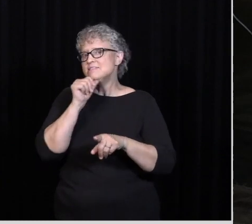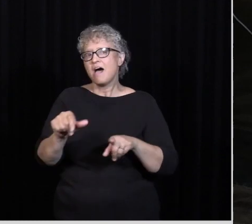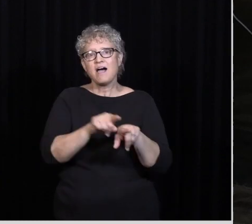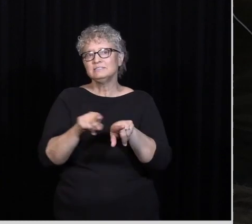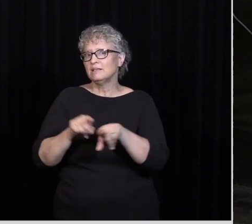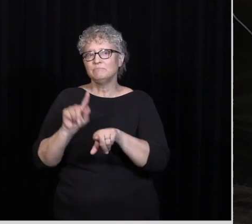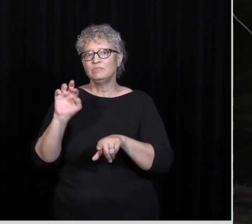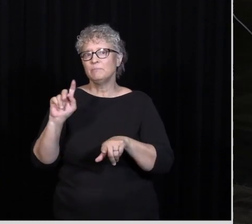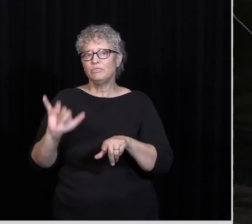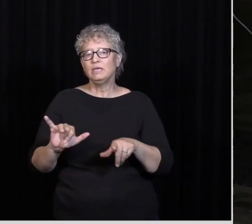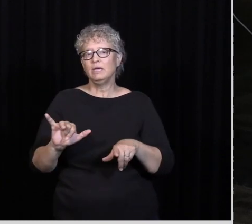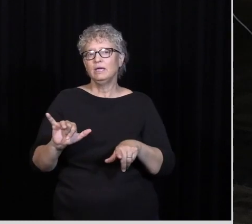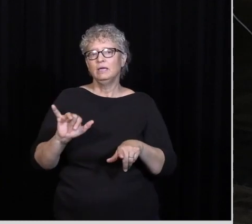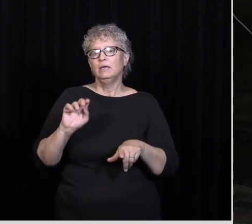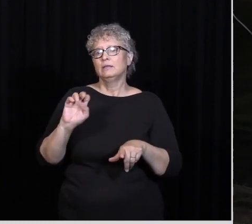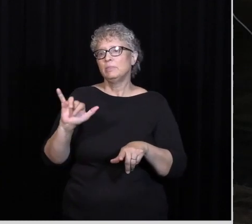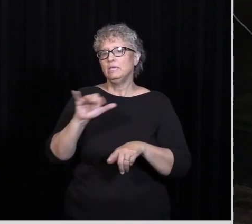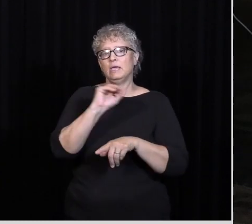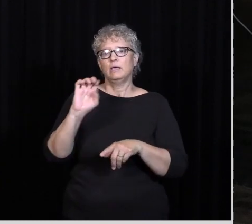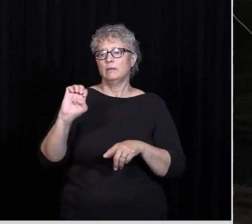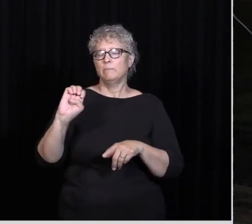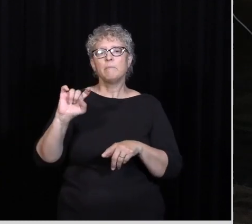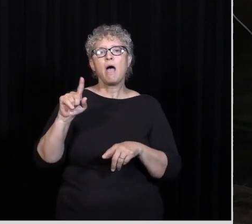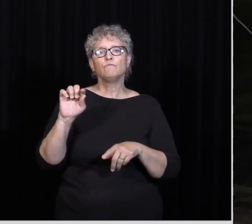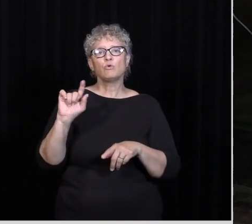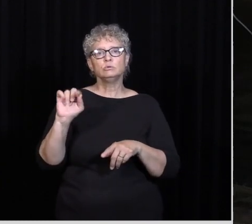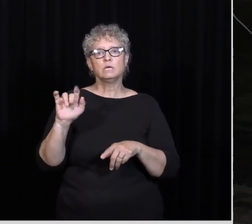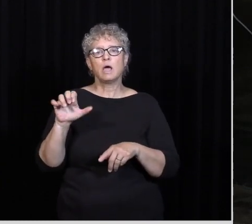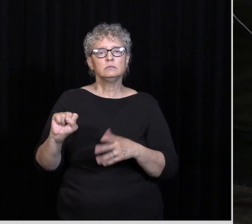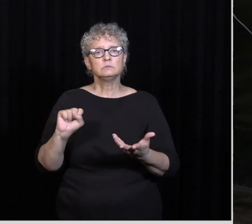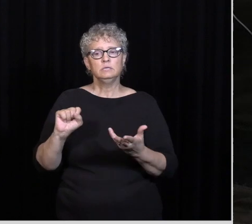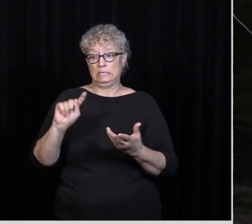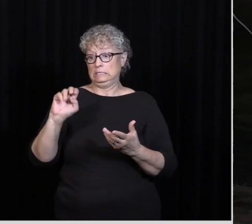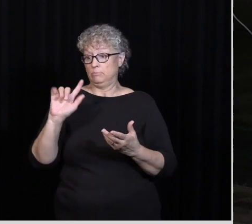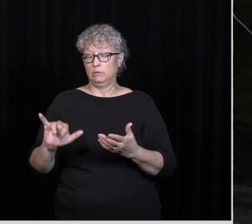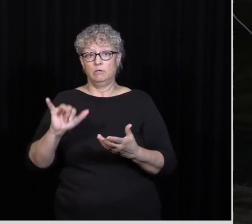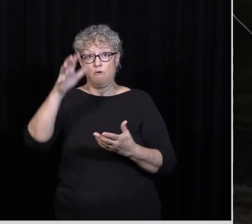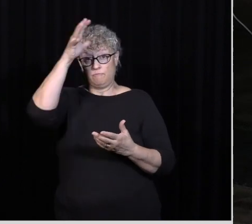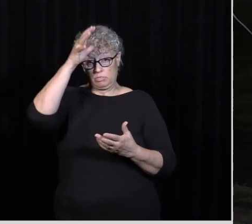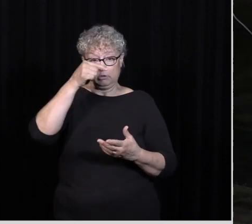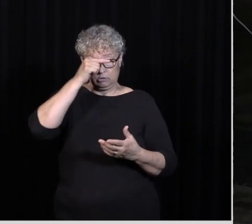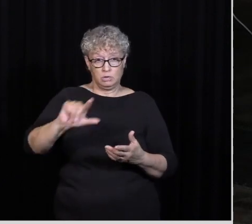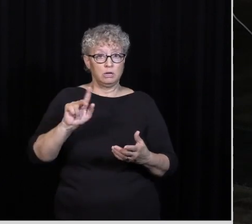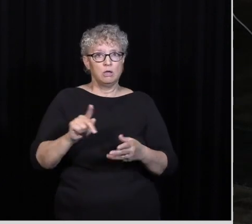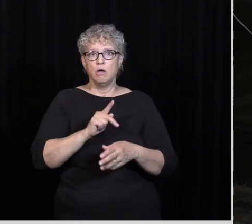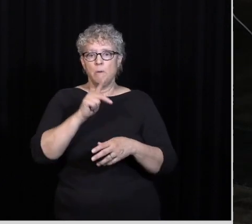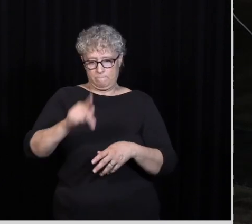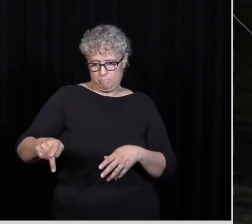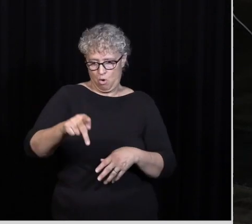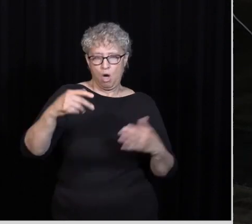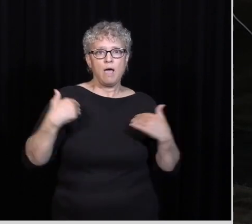Epaphroditus And he talked about These guys like Timothy's father Was a Greek Not Paul Man Paul had the right race The right heritage